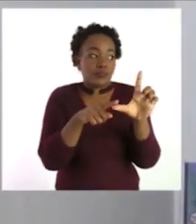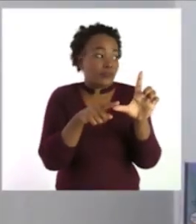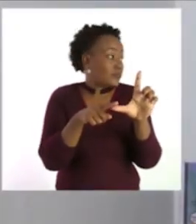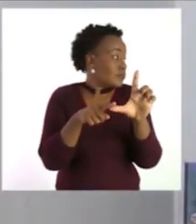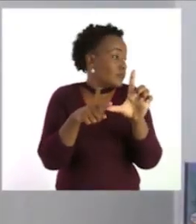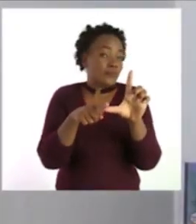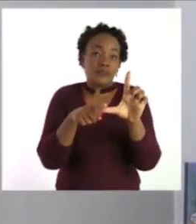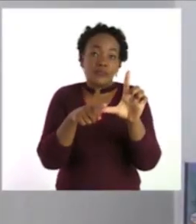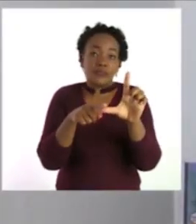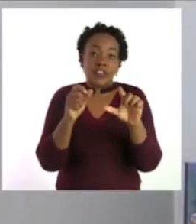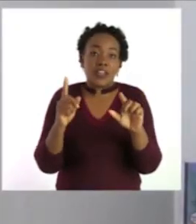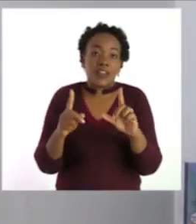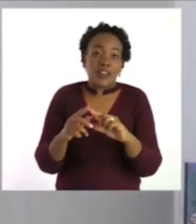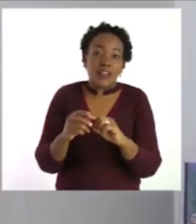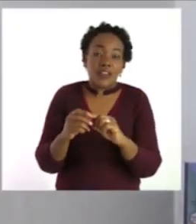Okay.